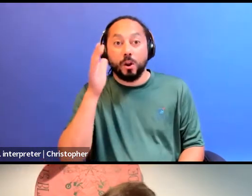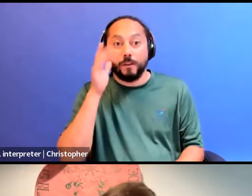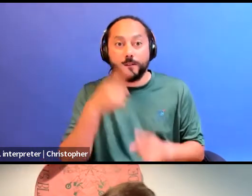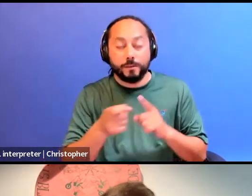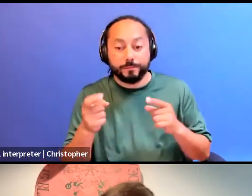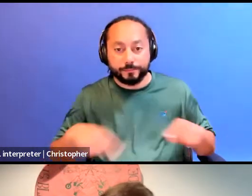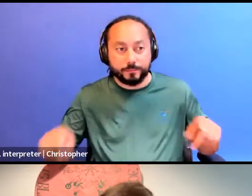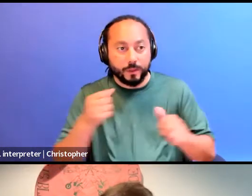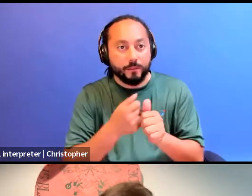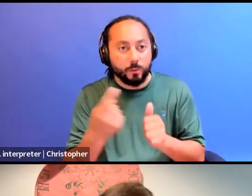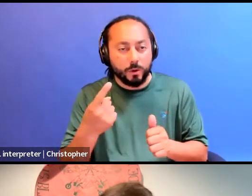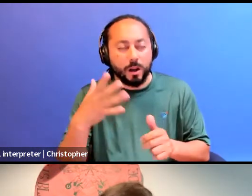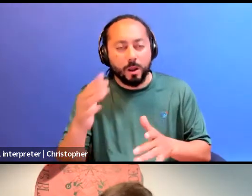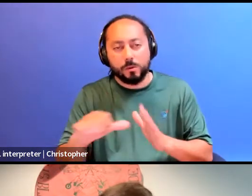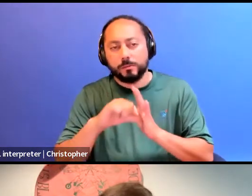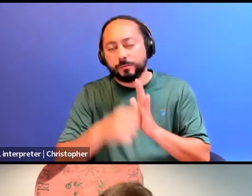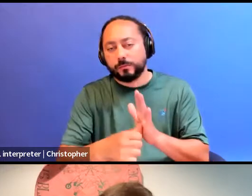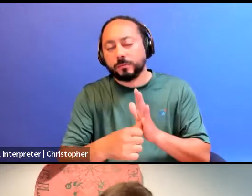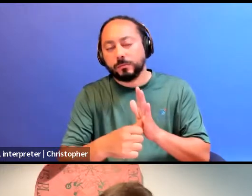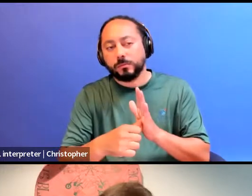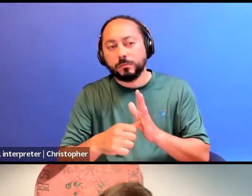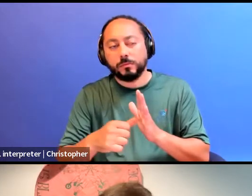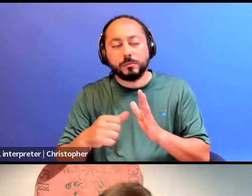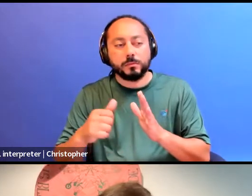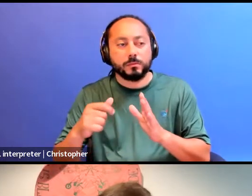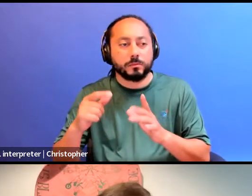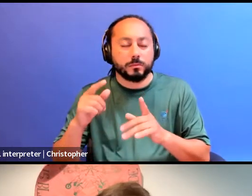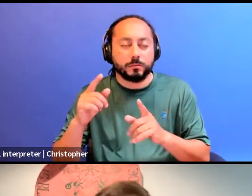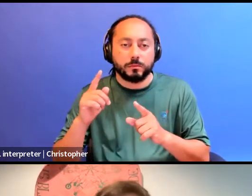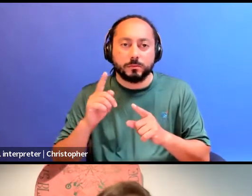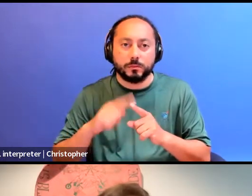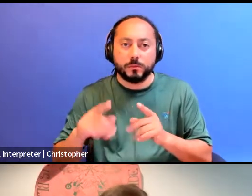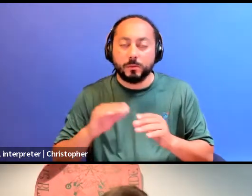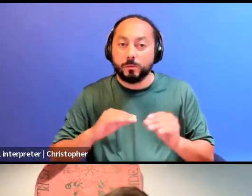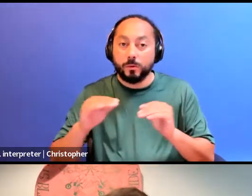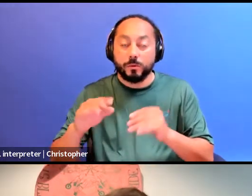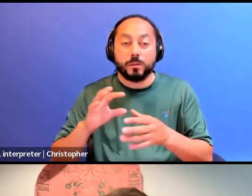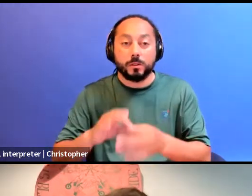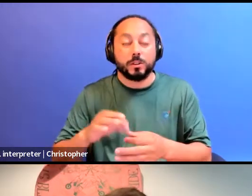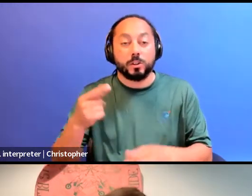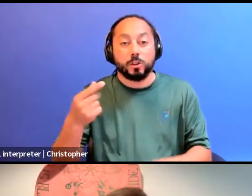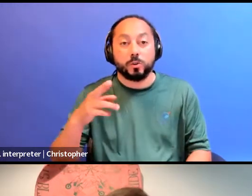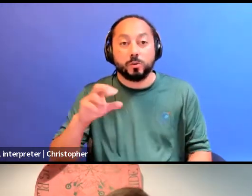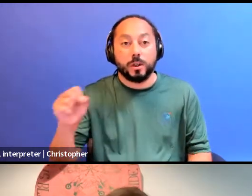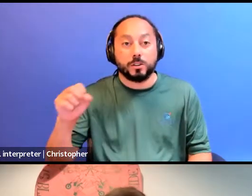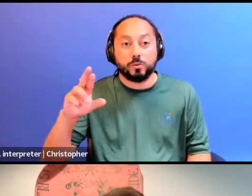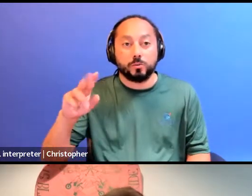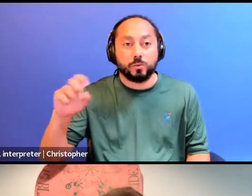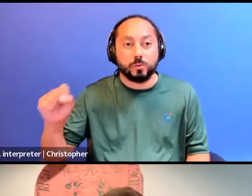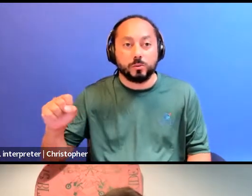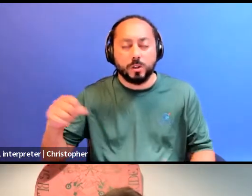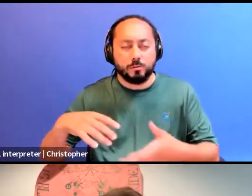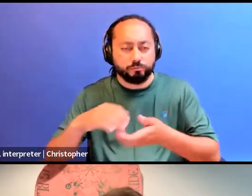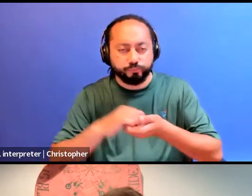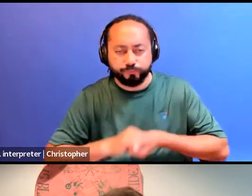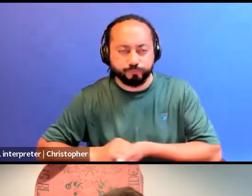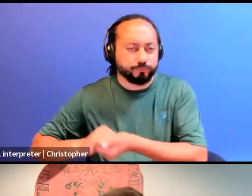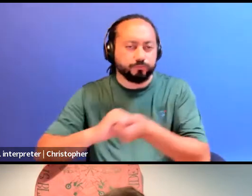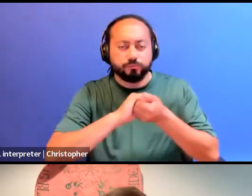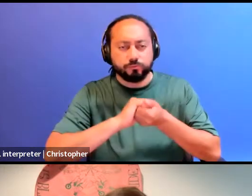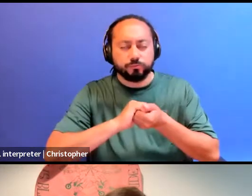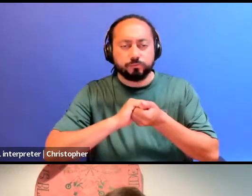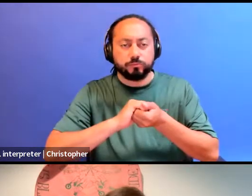the movements that are working at the level of grassroots are collective. And those collective